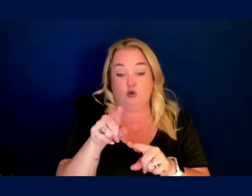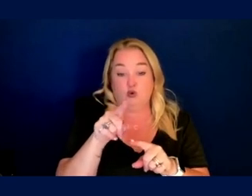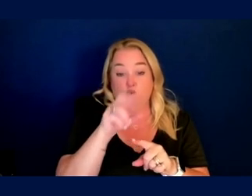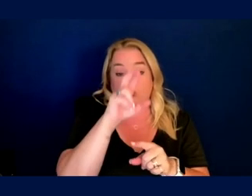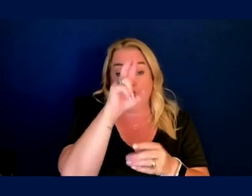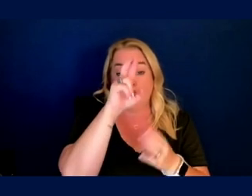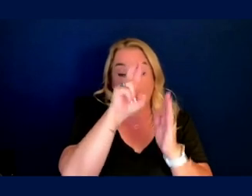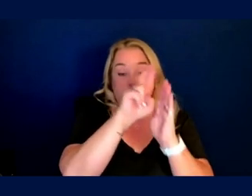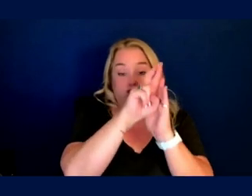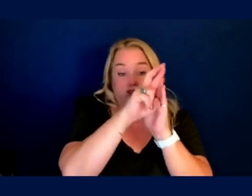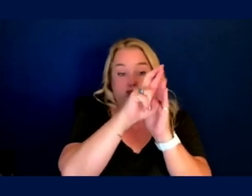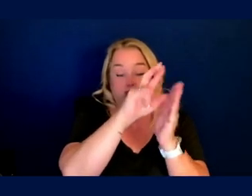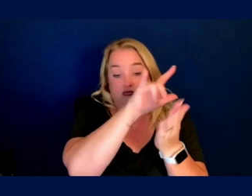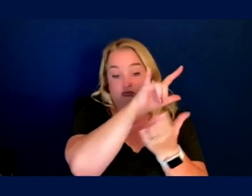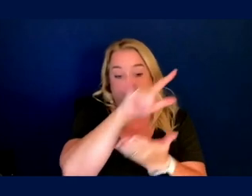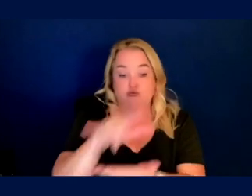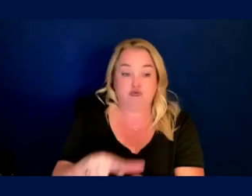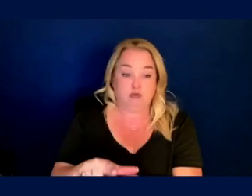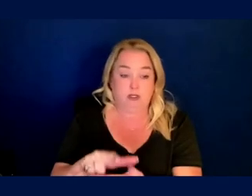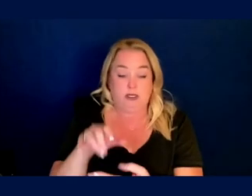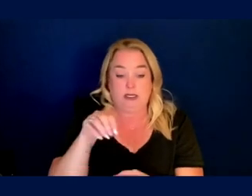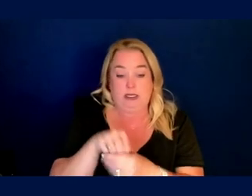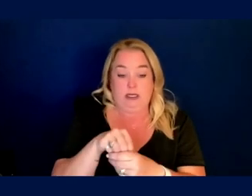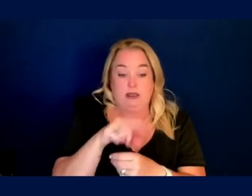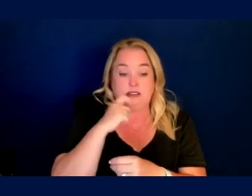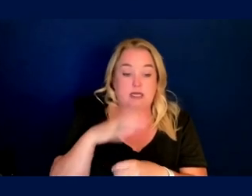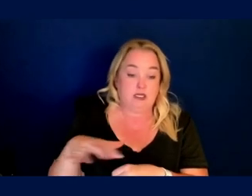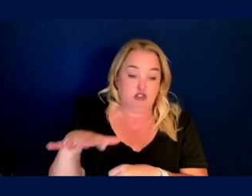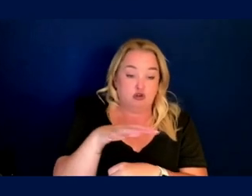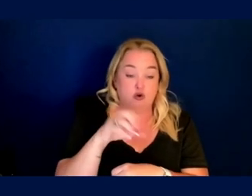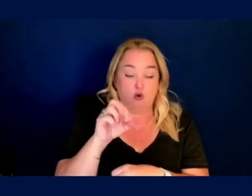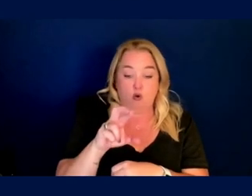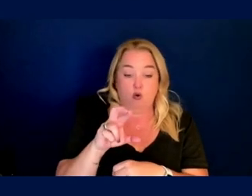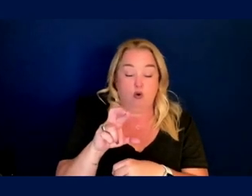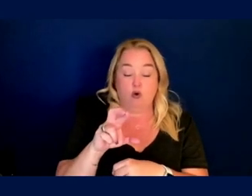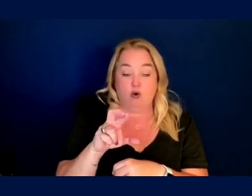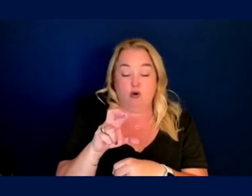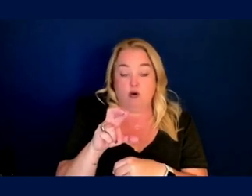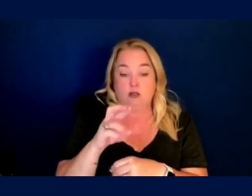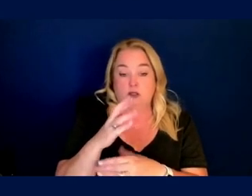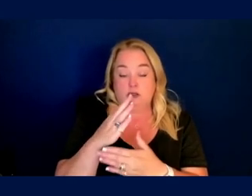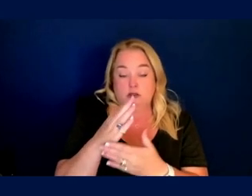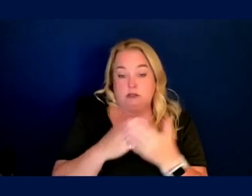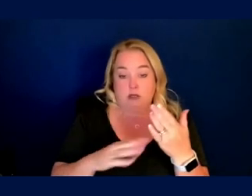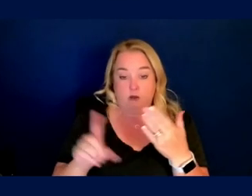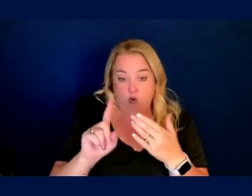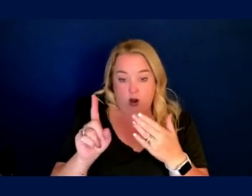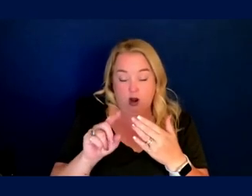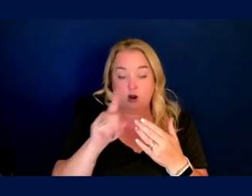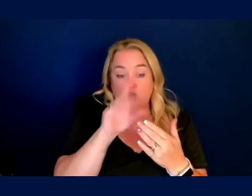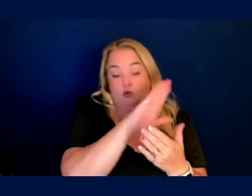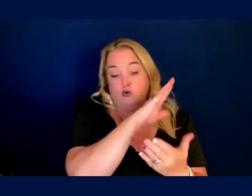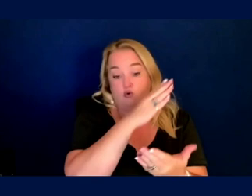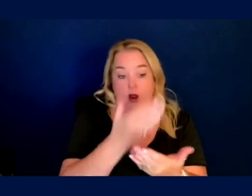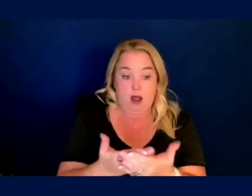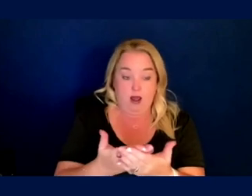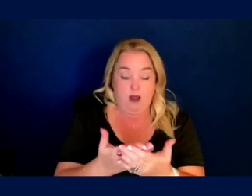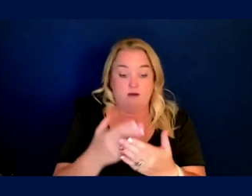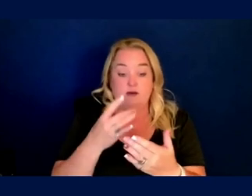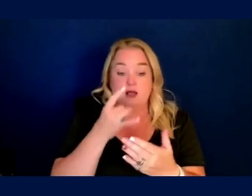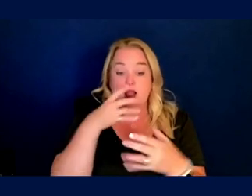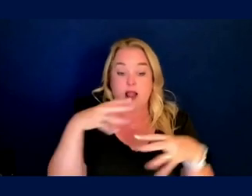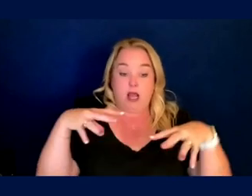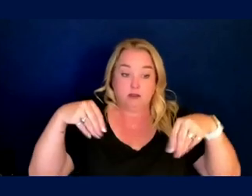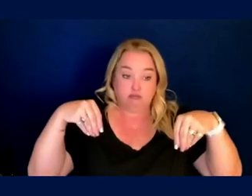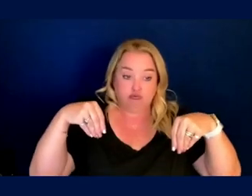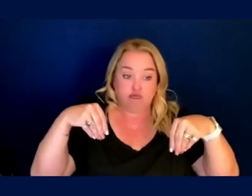um, Kazakhstan or in the desert as Boeing is practicing with your Starliner and you hit the ground, the lights go out, the comms are